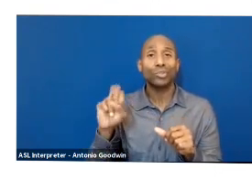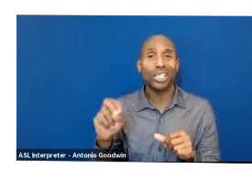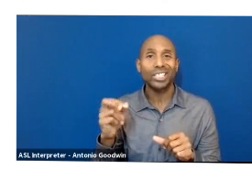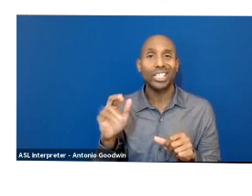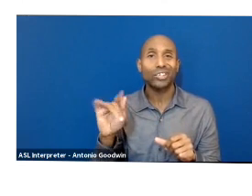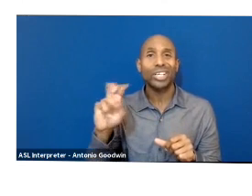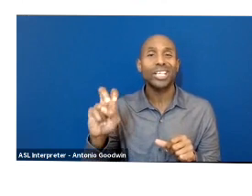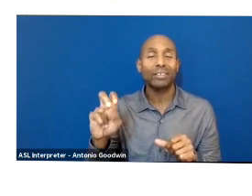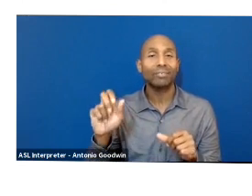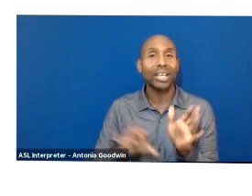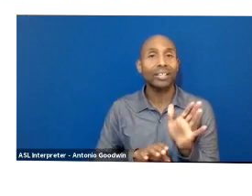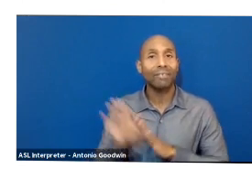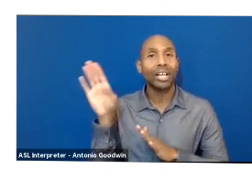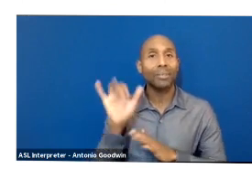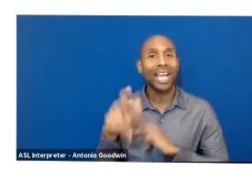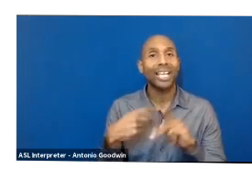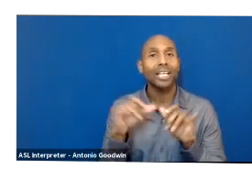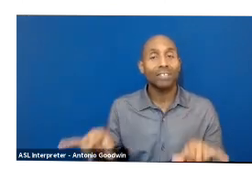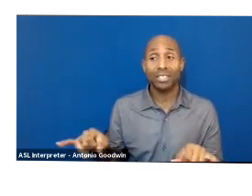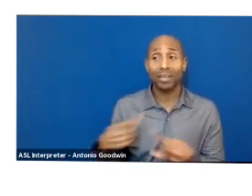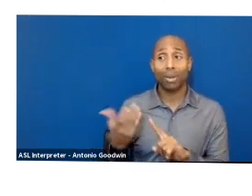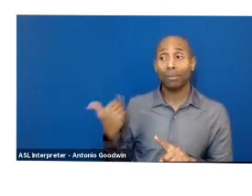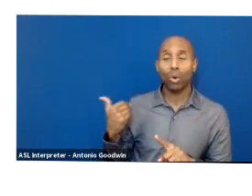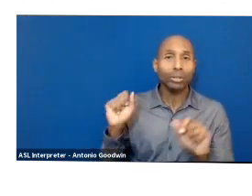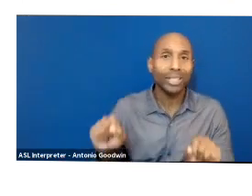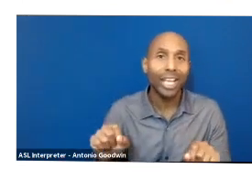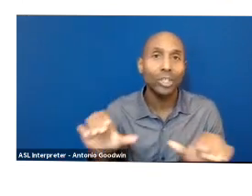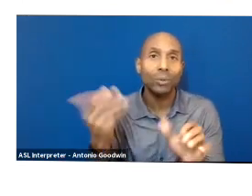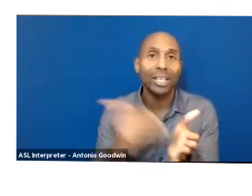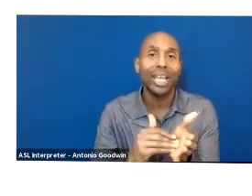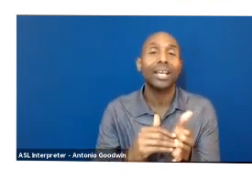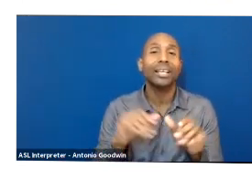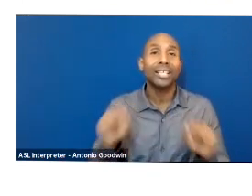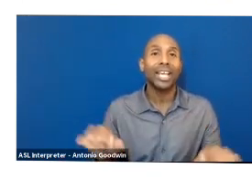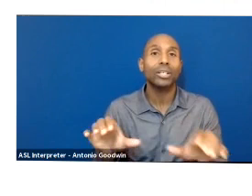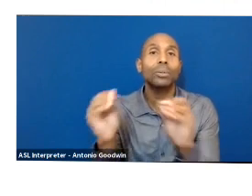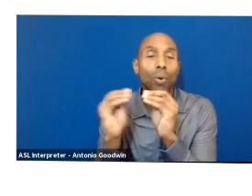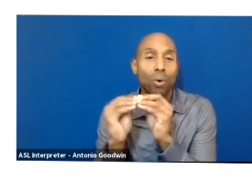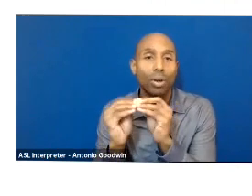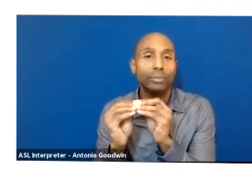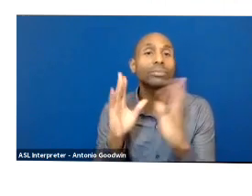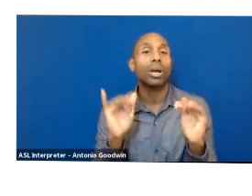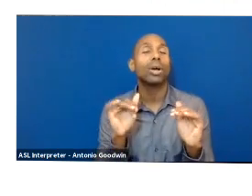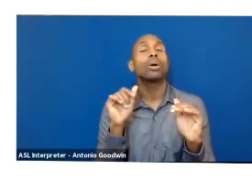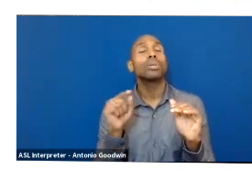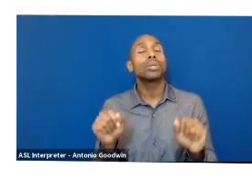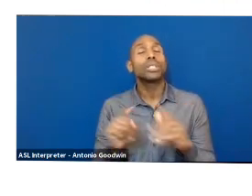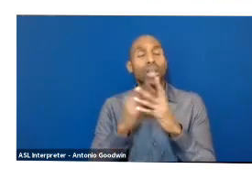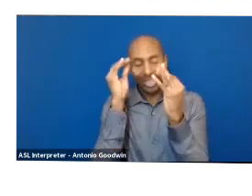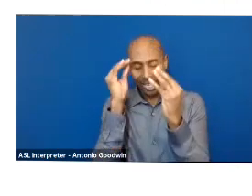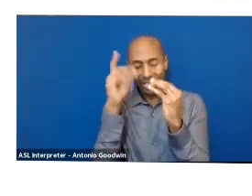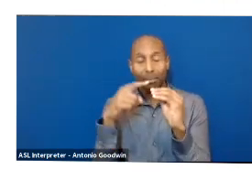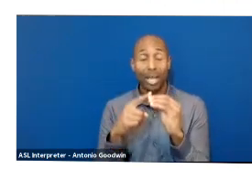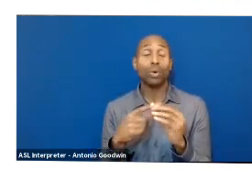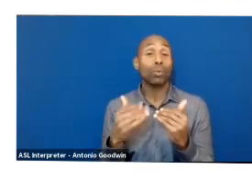It's happening now. And hopefully through some of the things that I've shared, you can start thinking about how to make something that you're doing